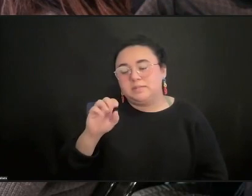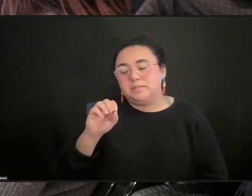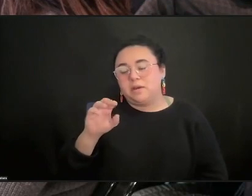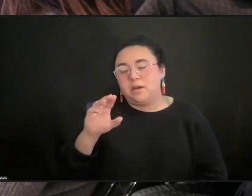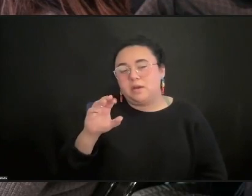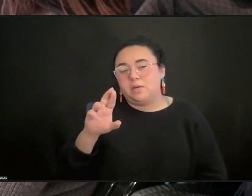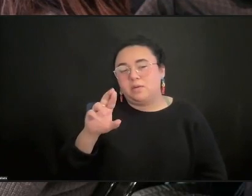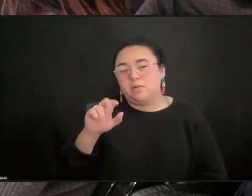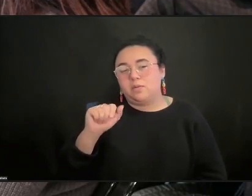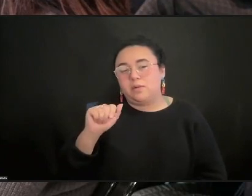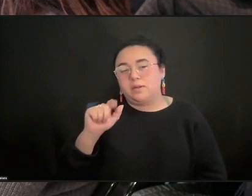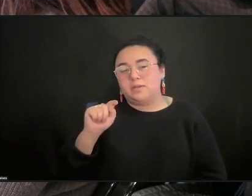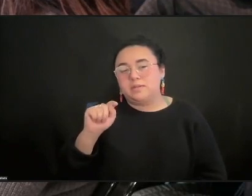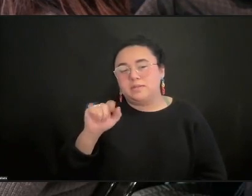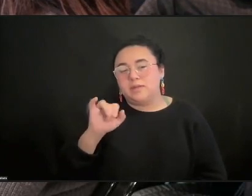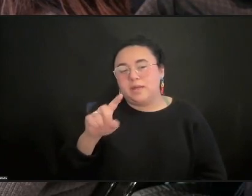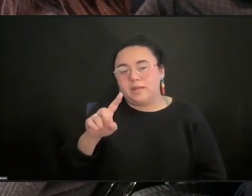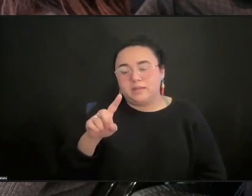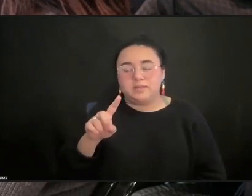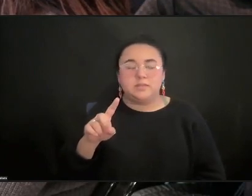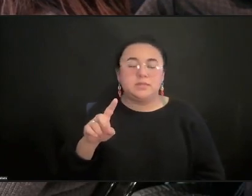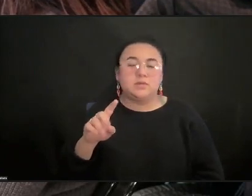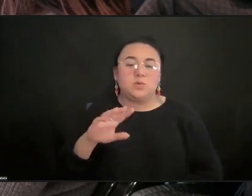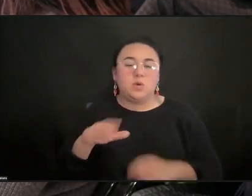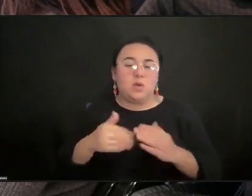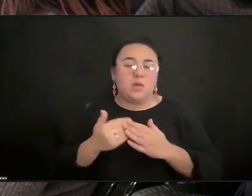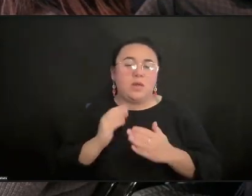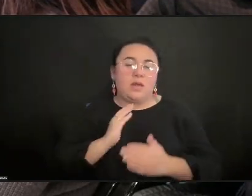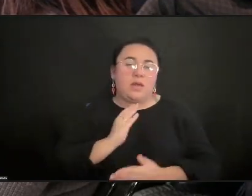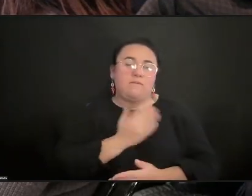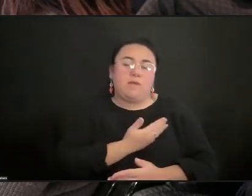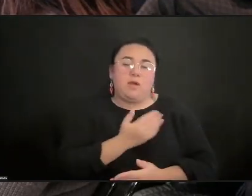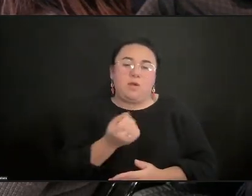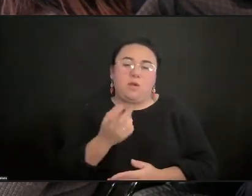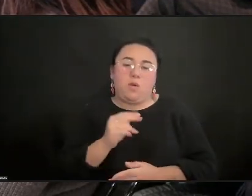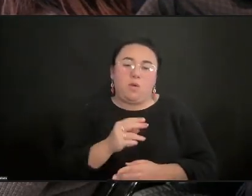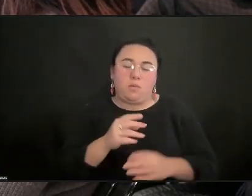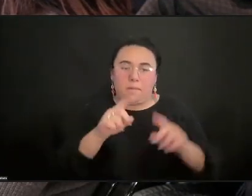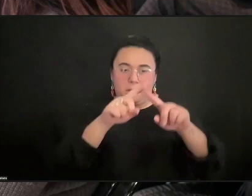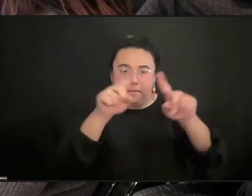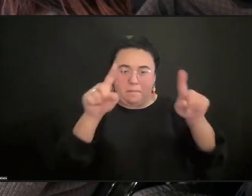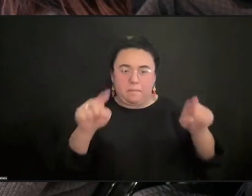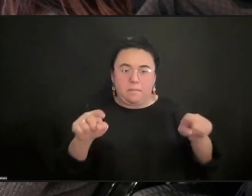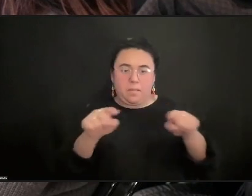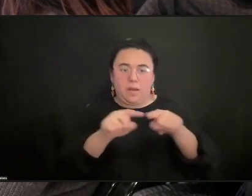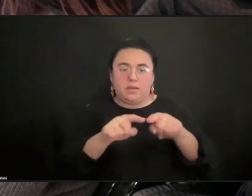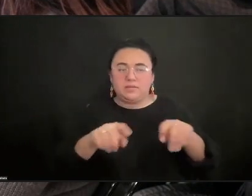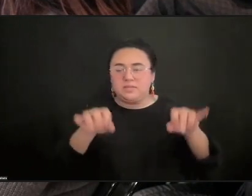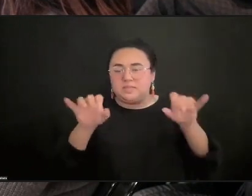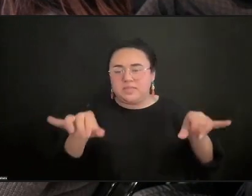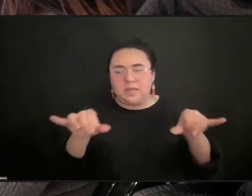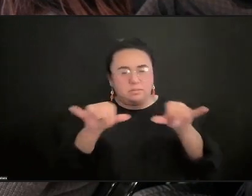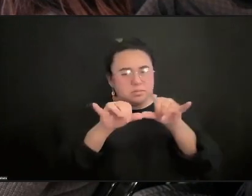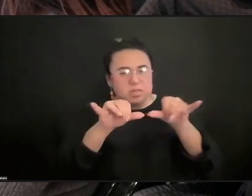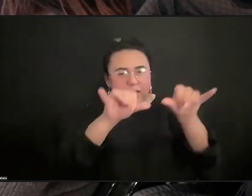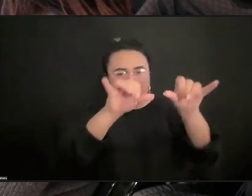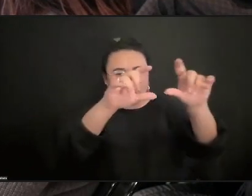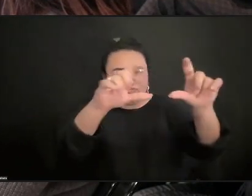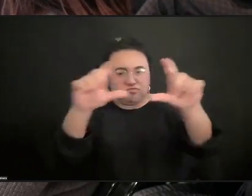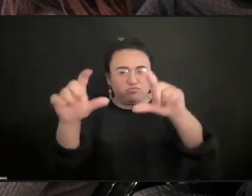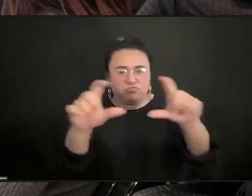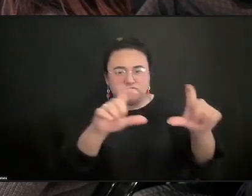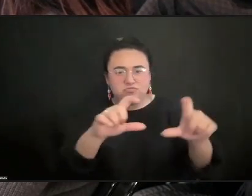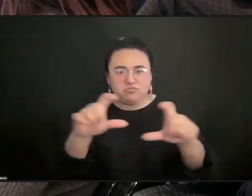We each had our own little box. It was the same size. We kind of got rid of the color-coded power structure of the, many of the